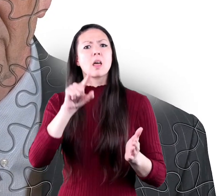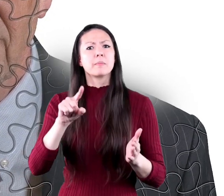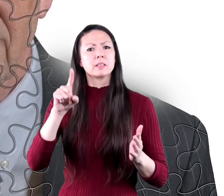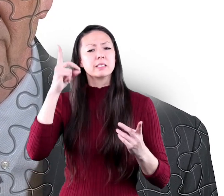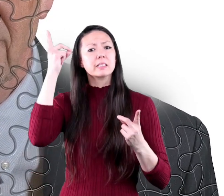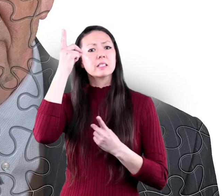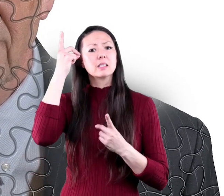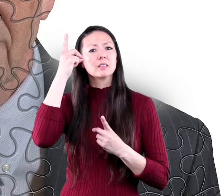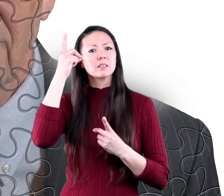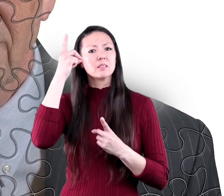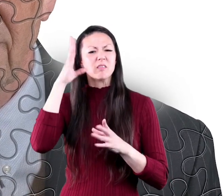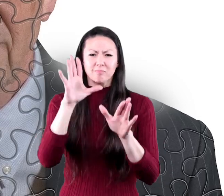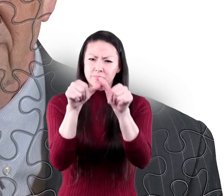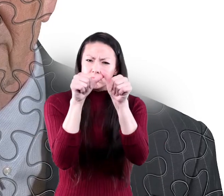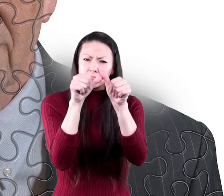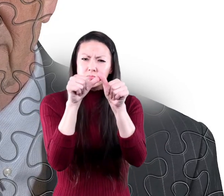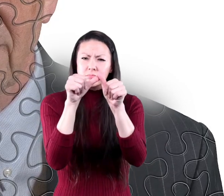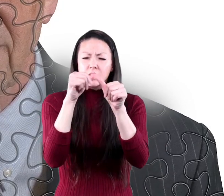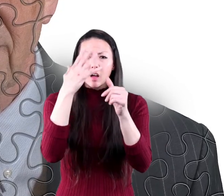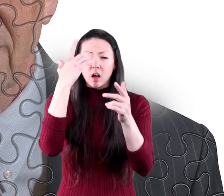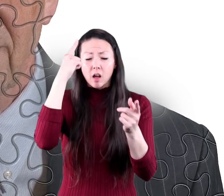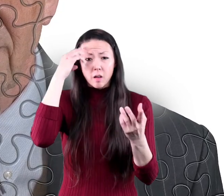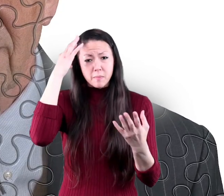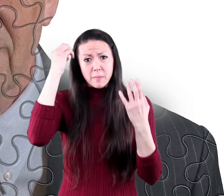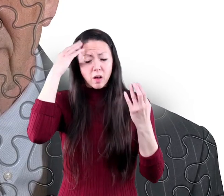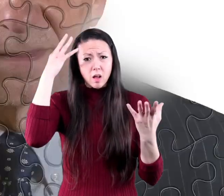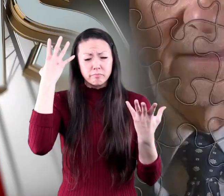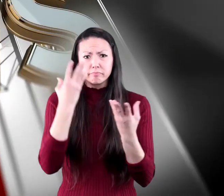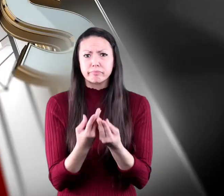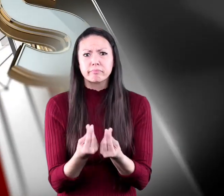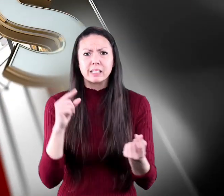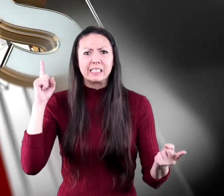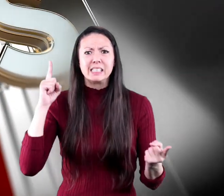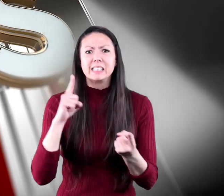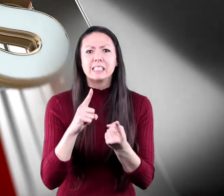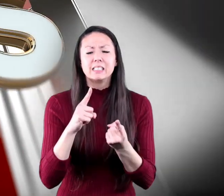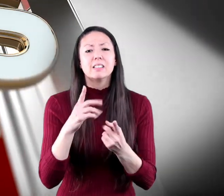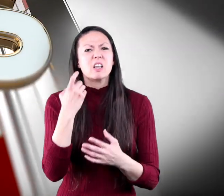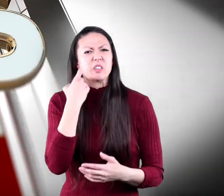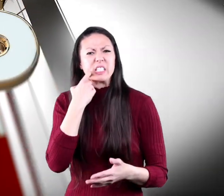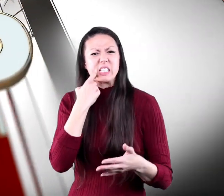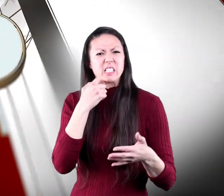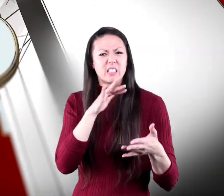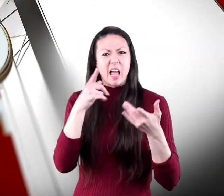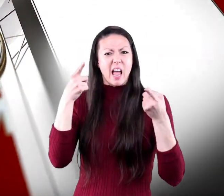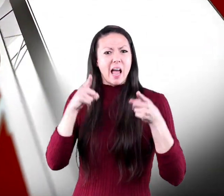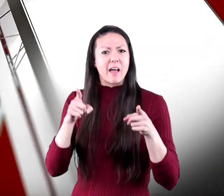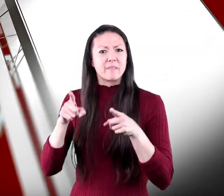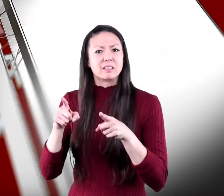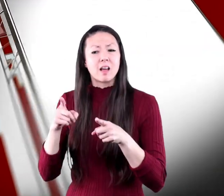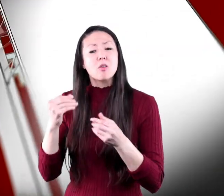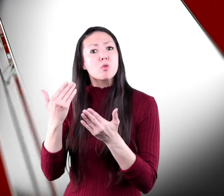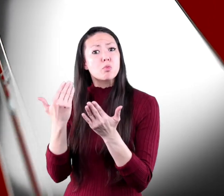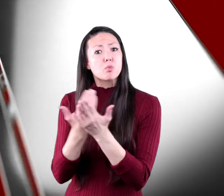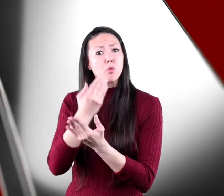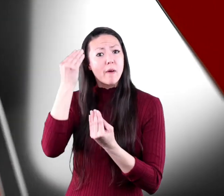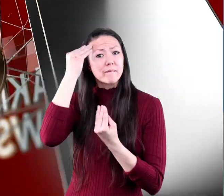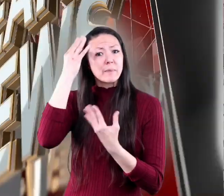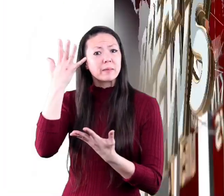Alzheimer's disease is consistent memory loss especially of recent events and new information